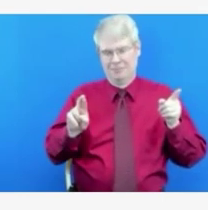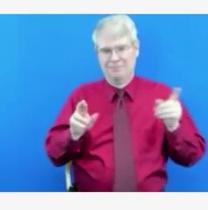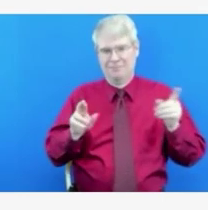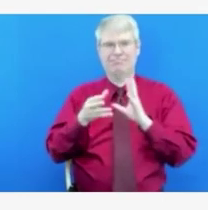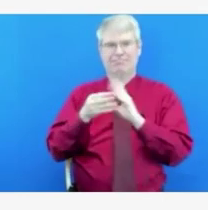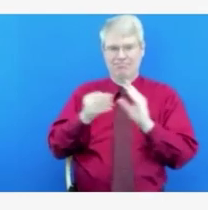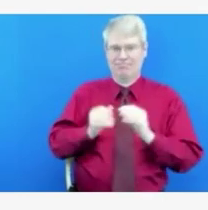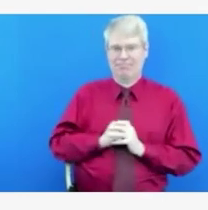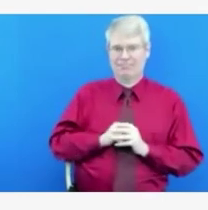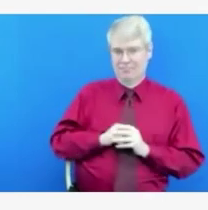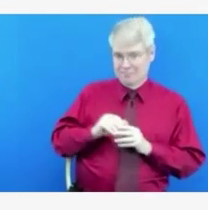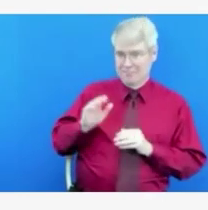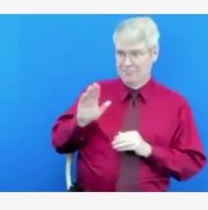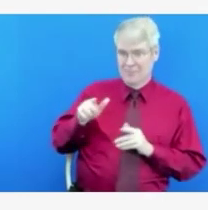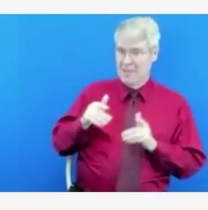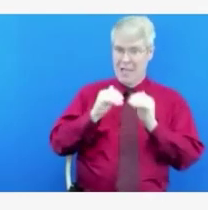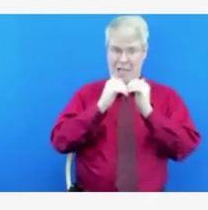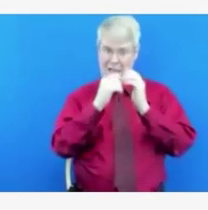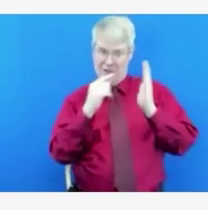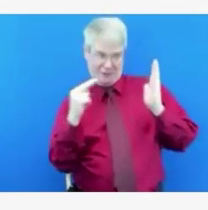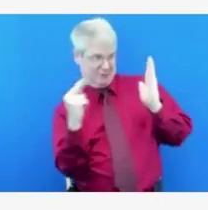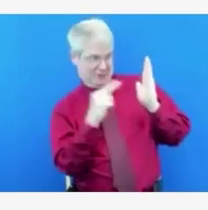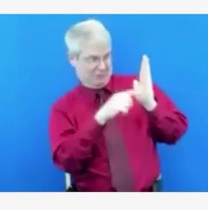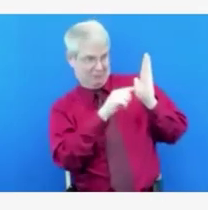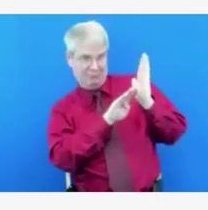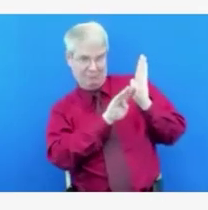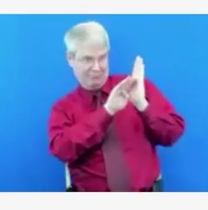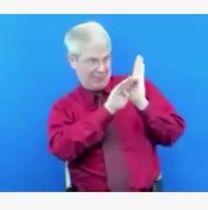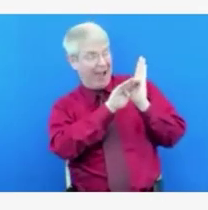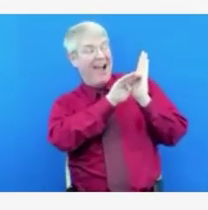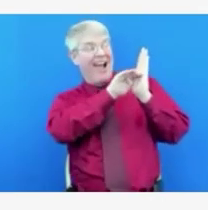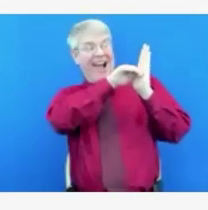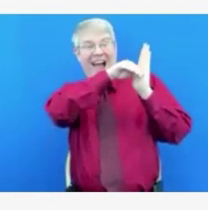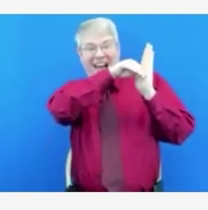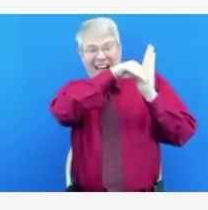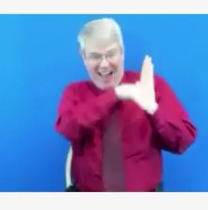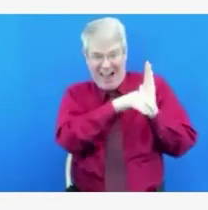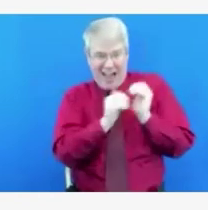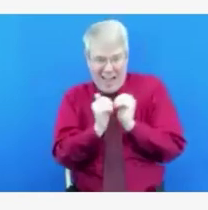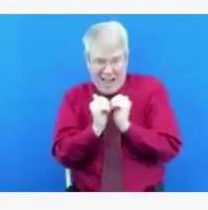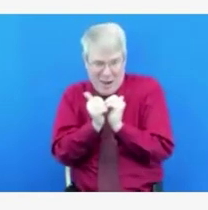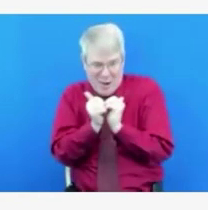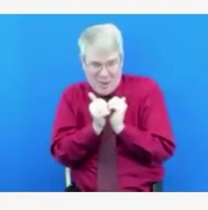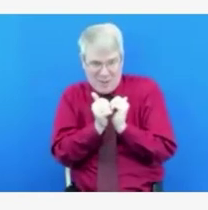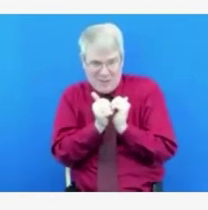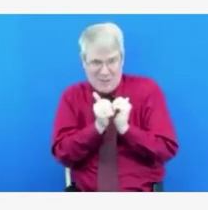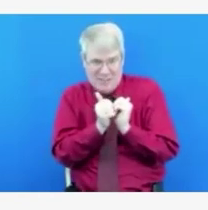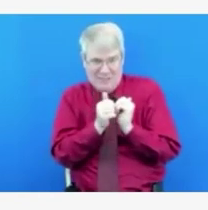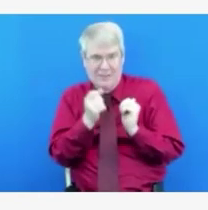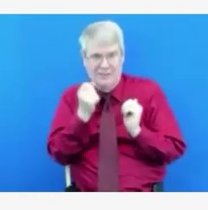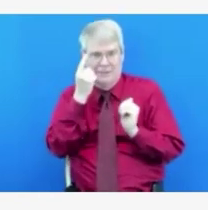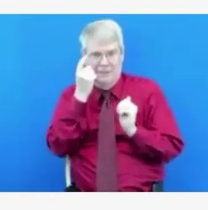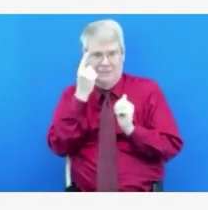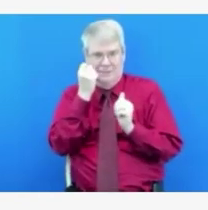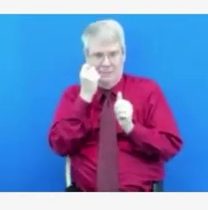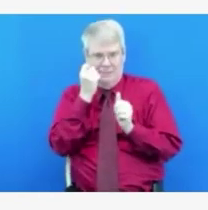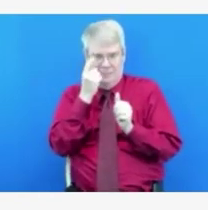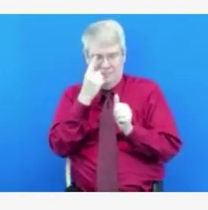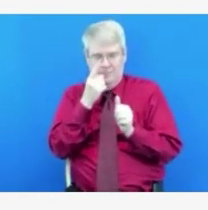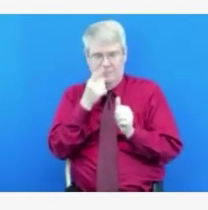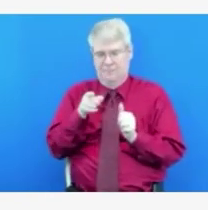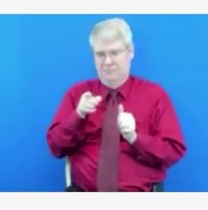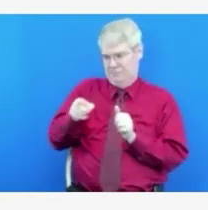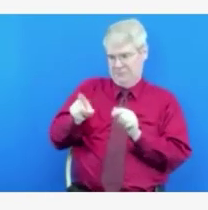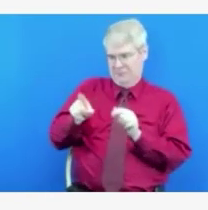virus is being circulating in the community is our percent positivity. And if you look at our percent positivity, it has declined for,